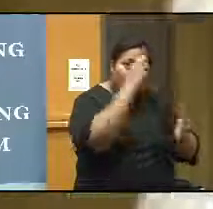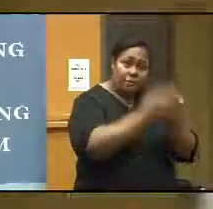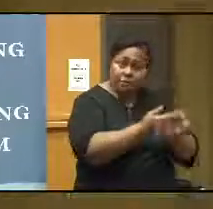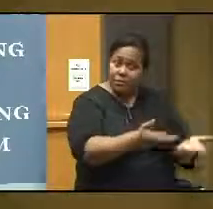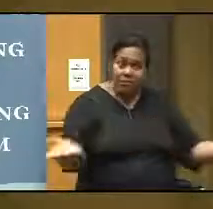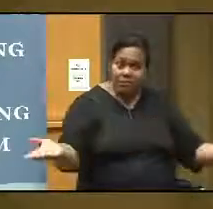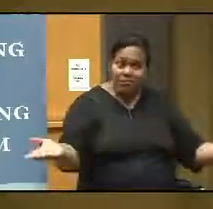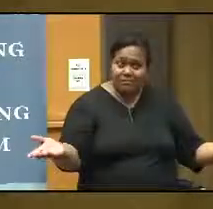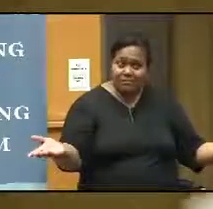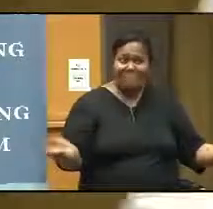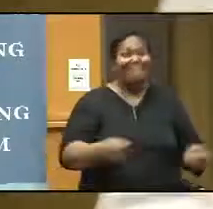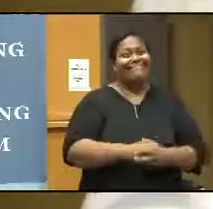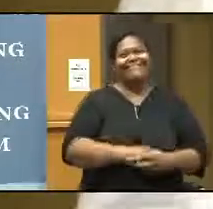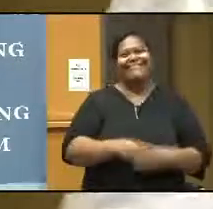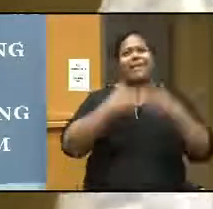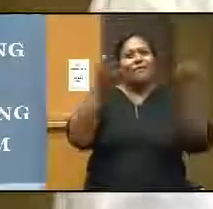Thank you for listening. That's all.